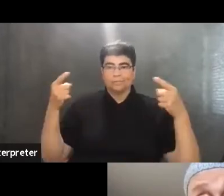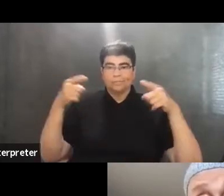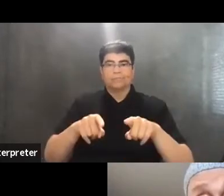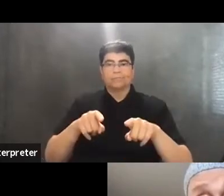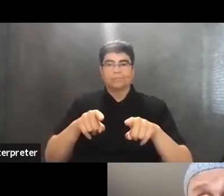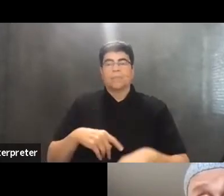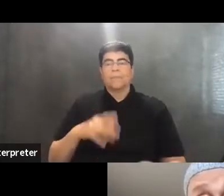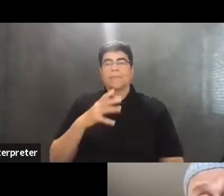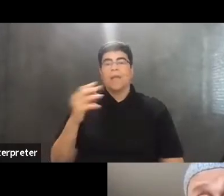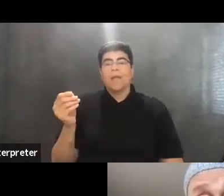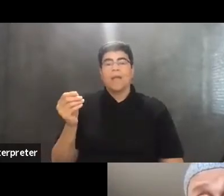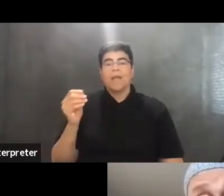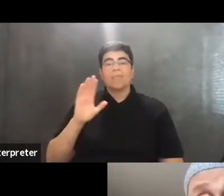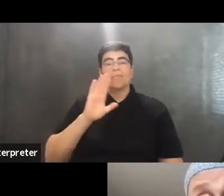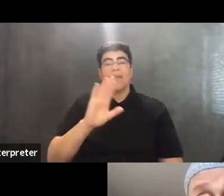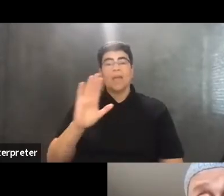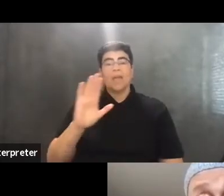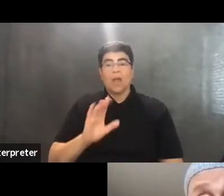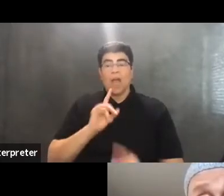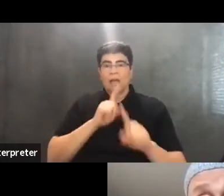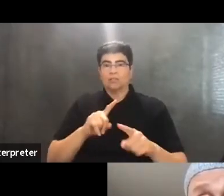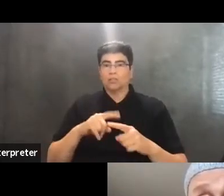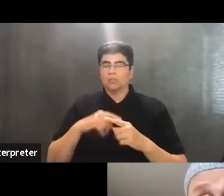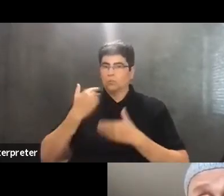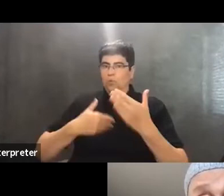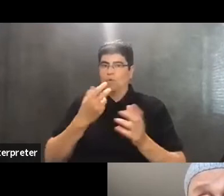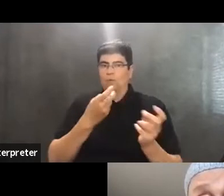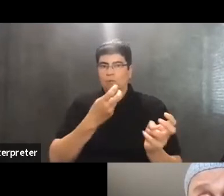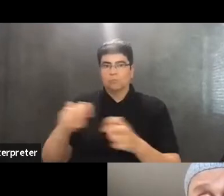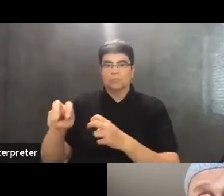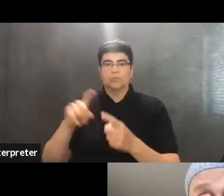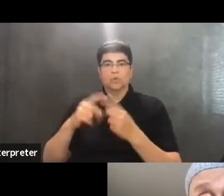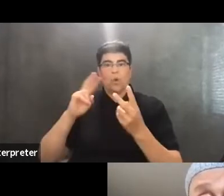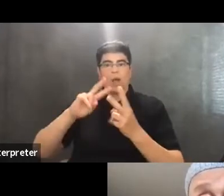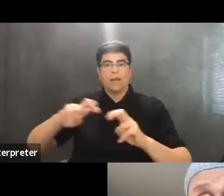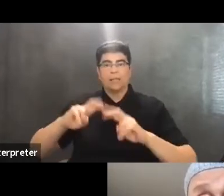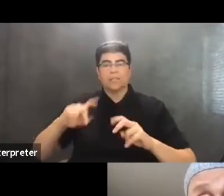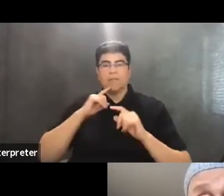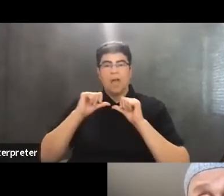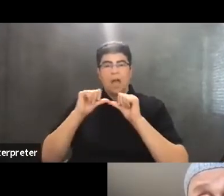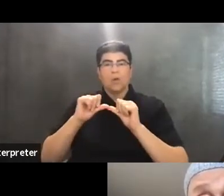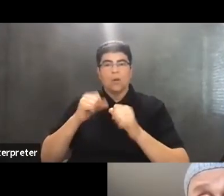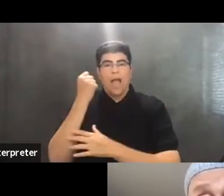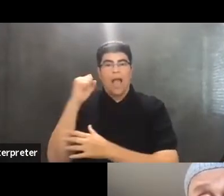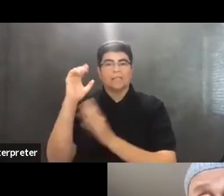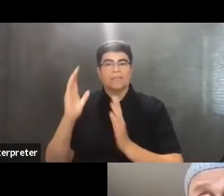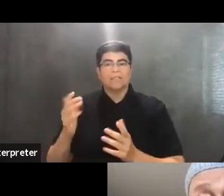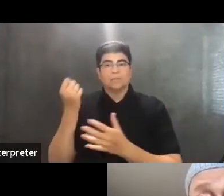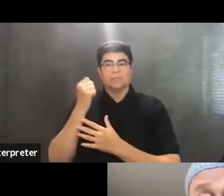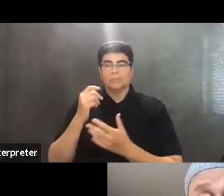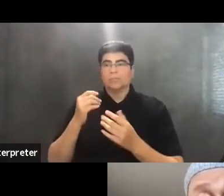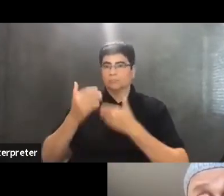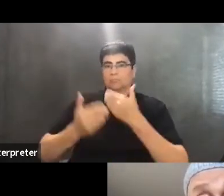And their answers, though, moved very quickly to an analysis of the ongoing activist movements that are now,